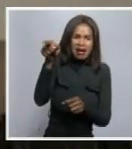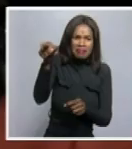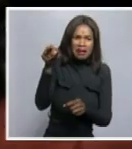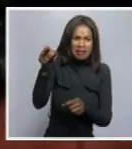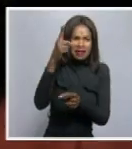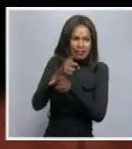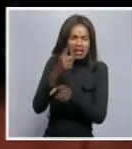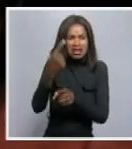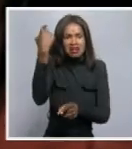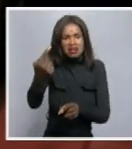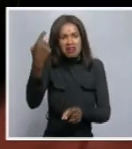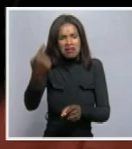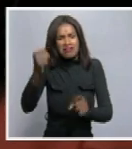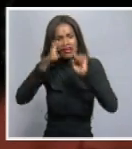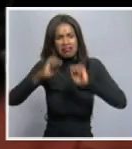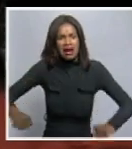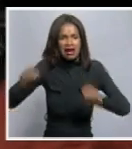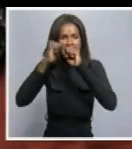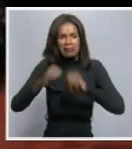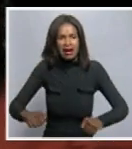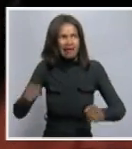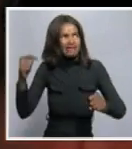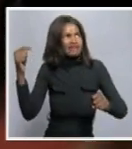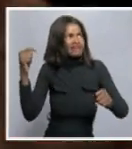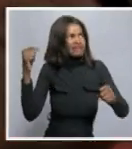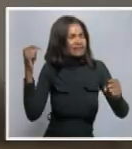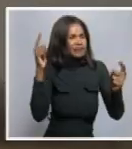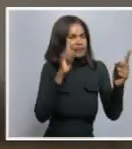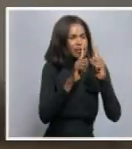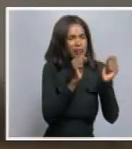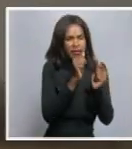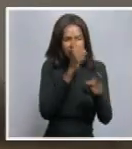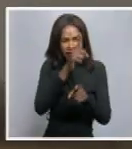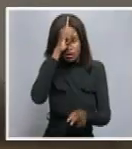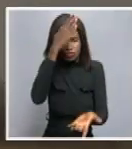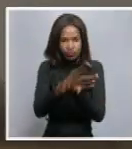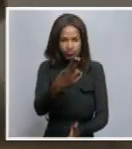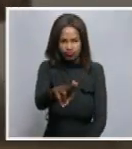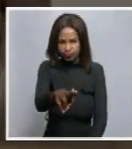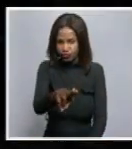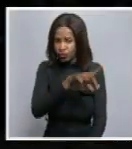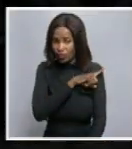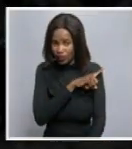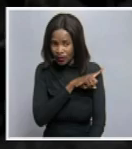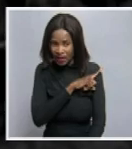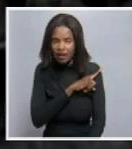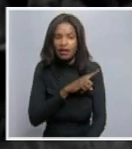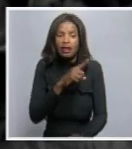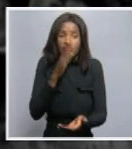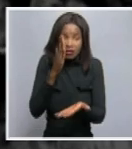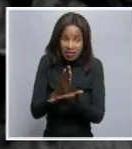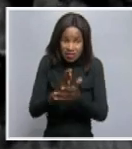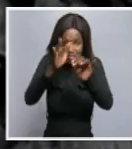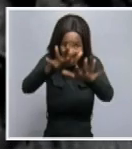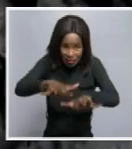approached the German government without national consensus, that cannot be true. Because there was that motion,